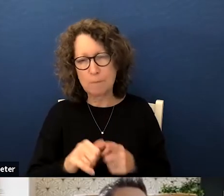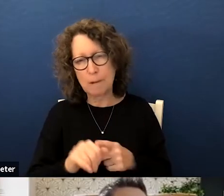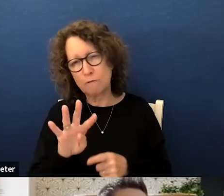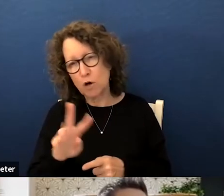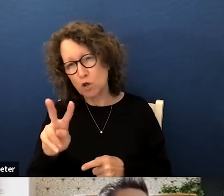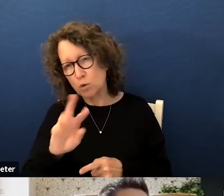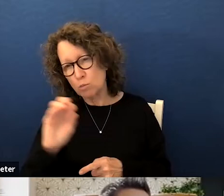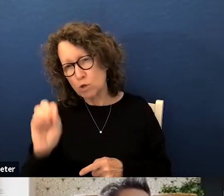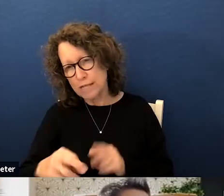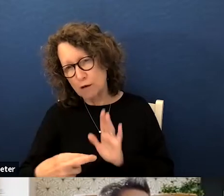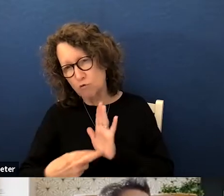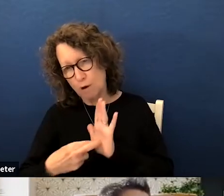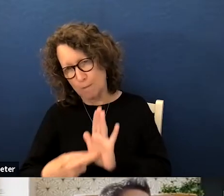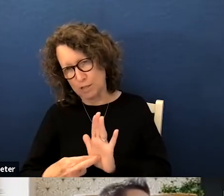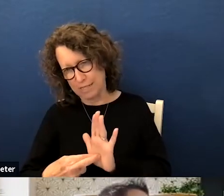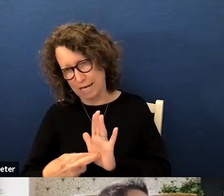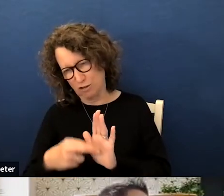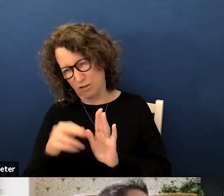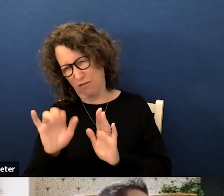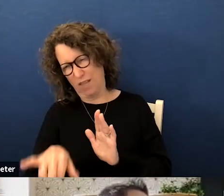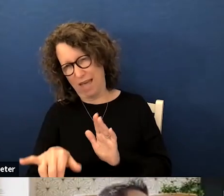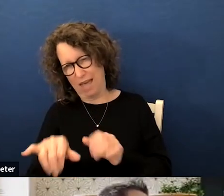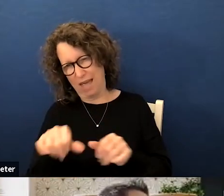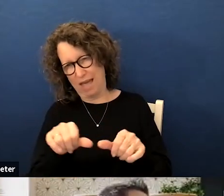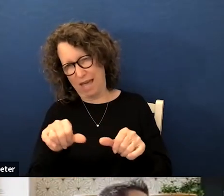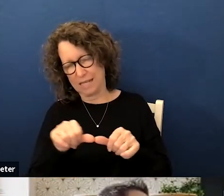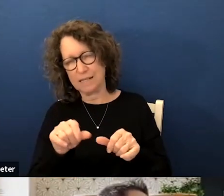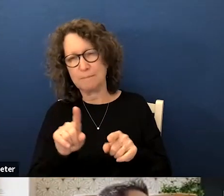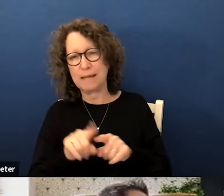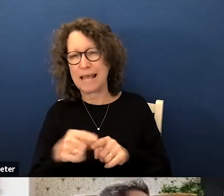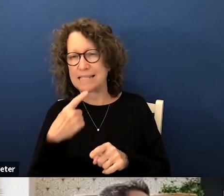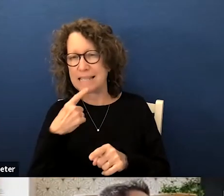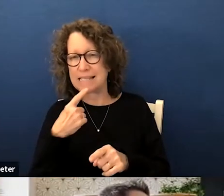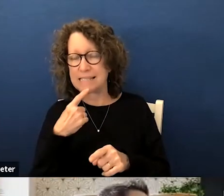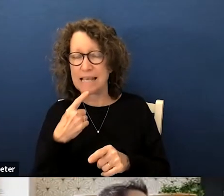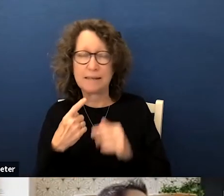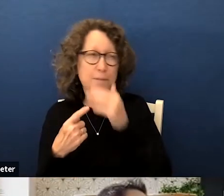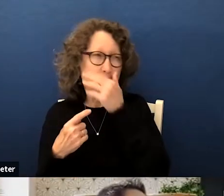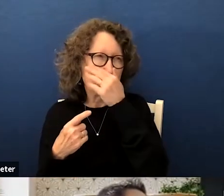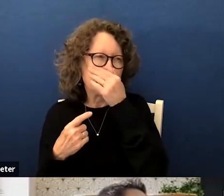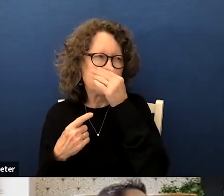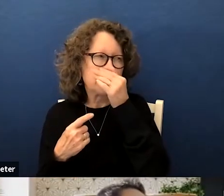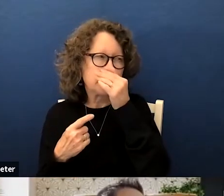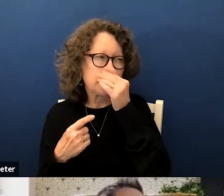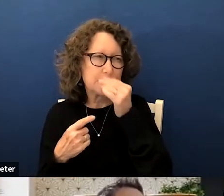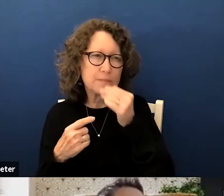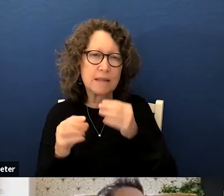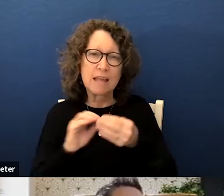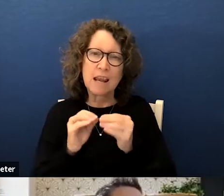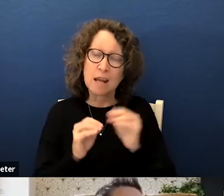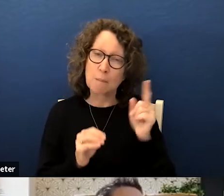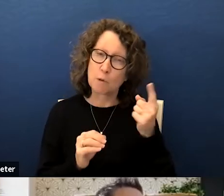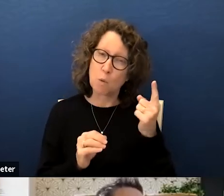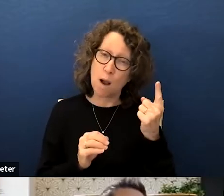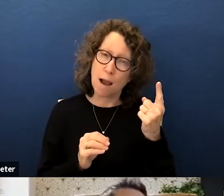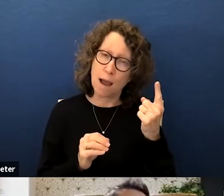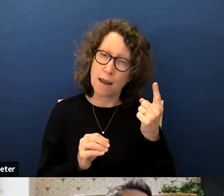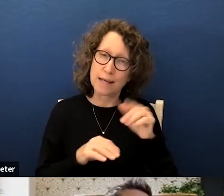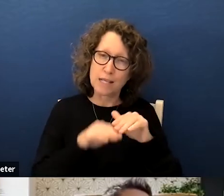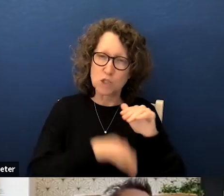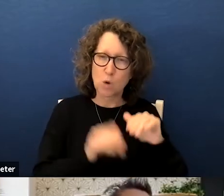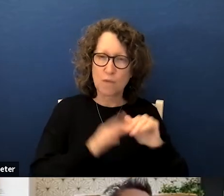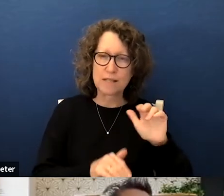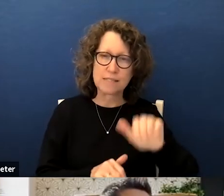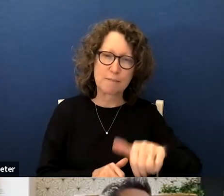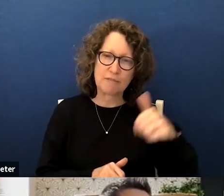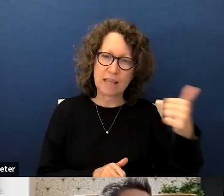representation there uh but as as i said at the same token um number one is lower than some of the other